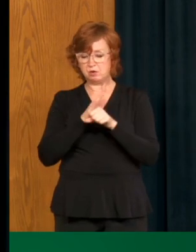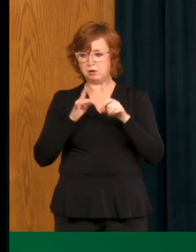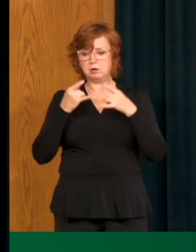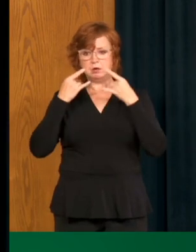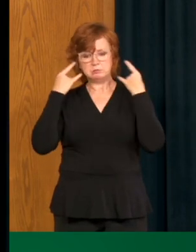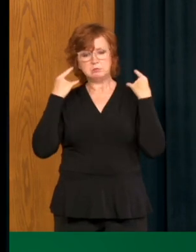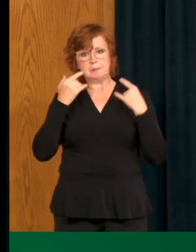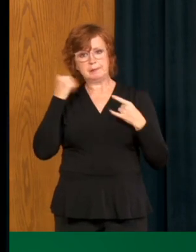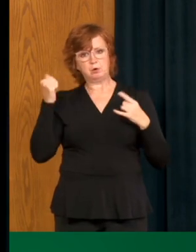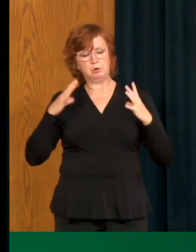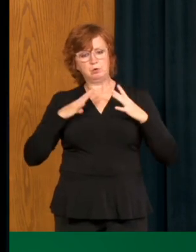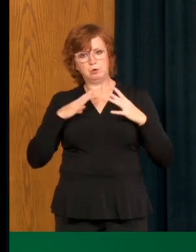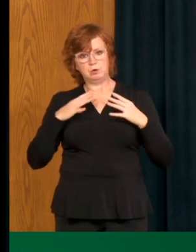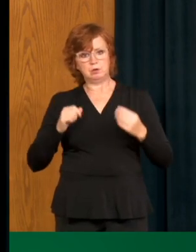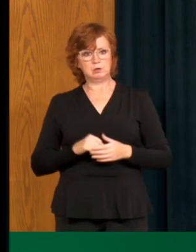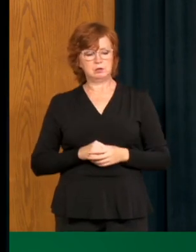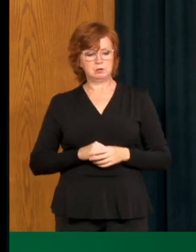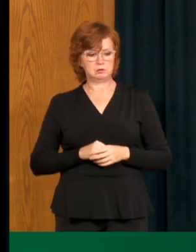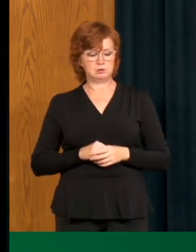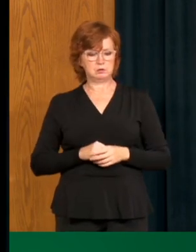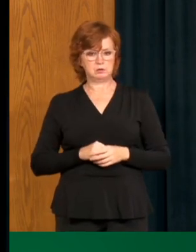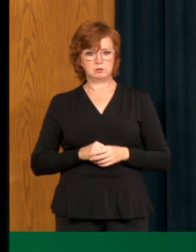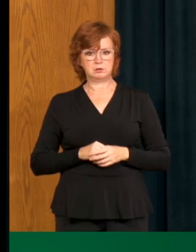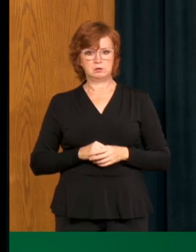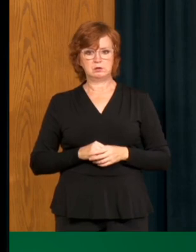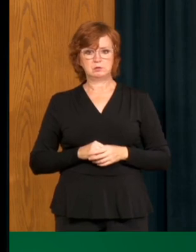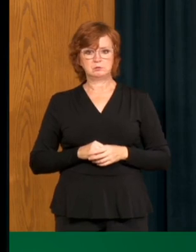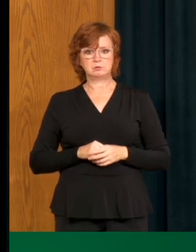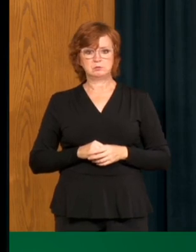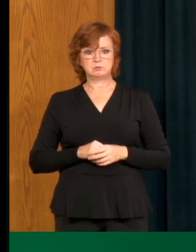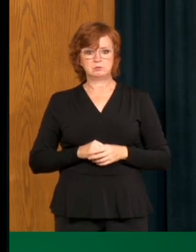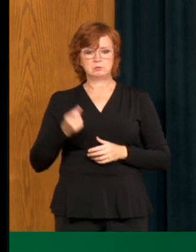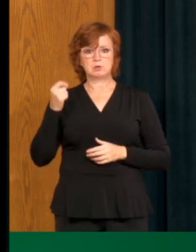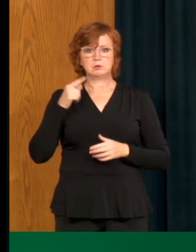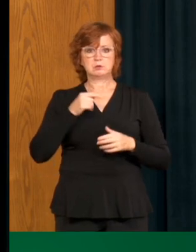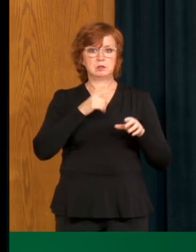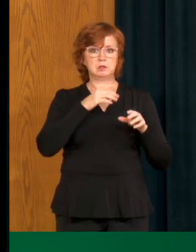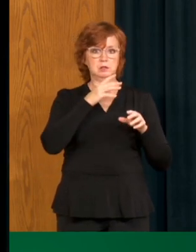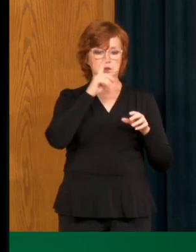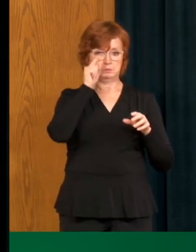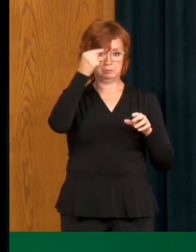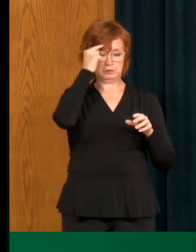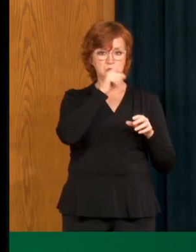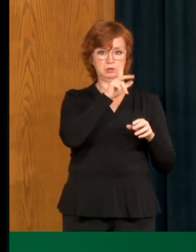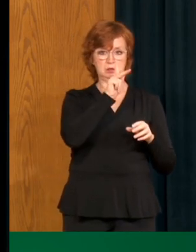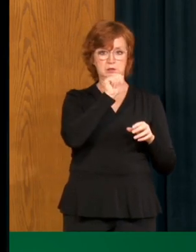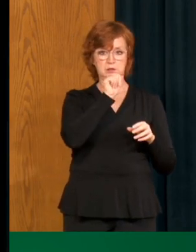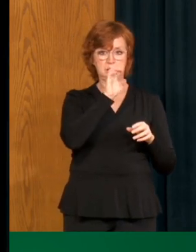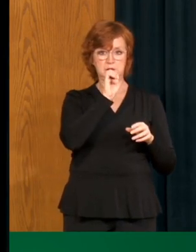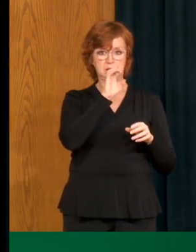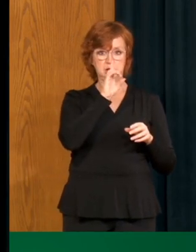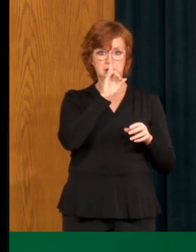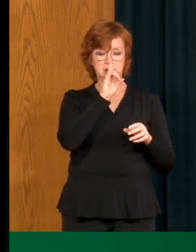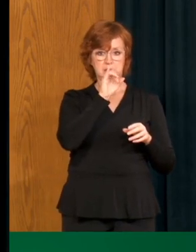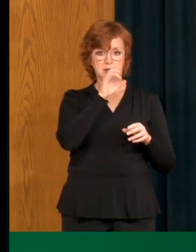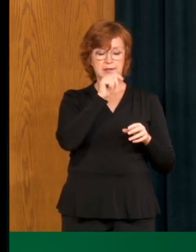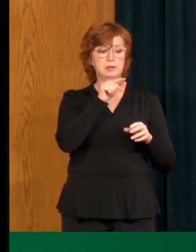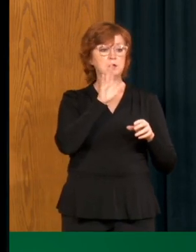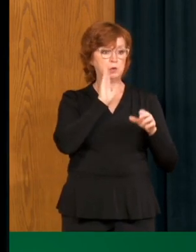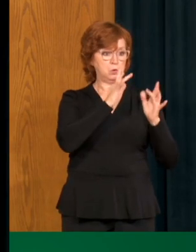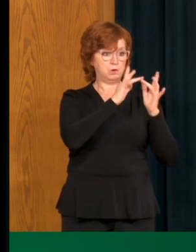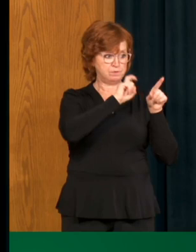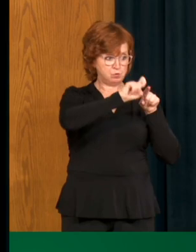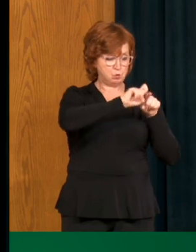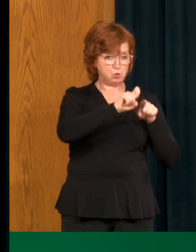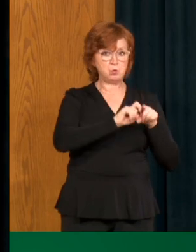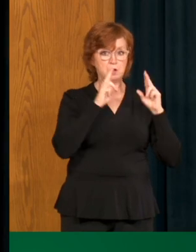uh, Kading's, um, phone calls over the course of the next, uh, few days with, uh, of, of the leader leadership groups in